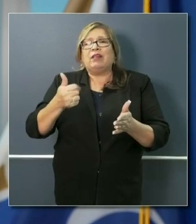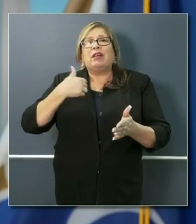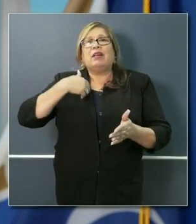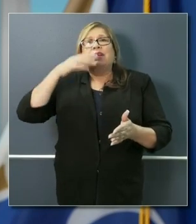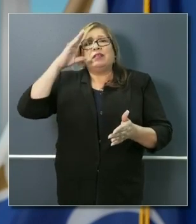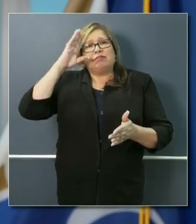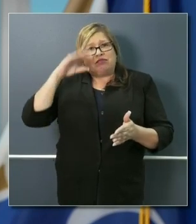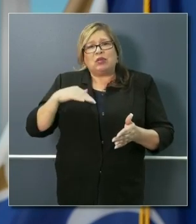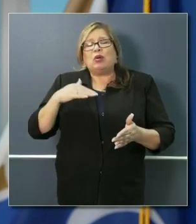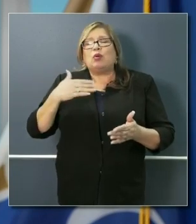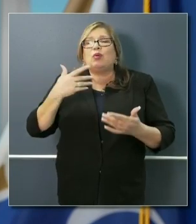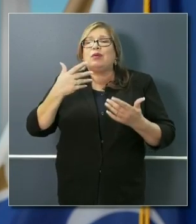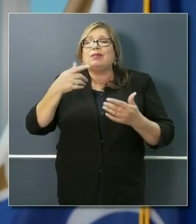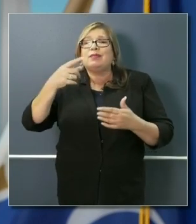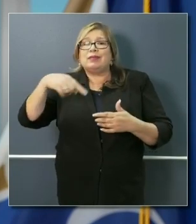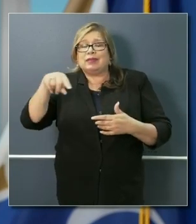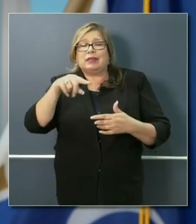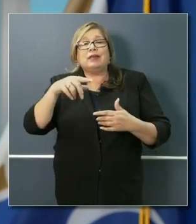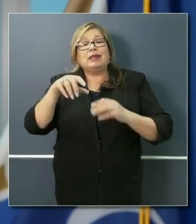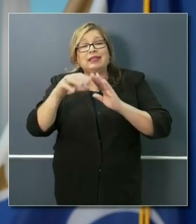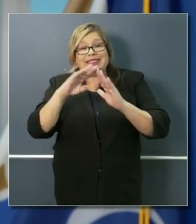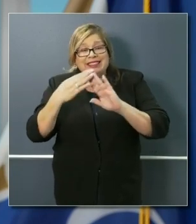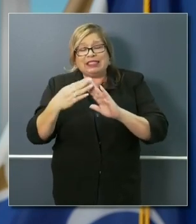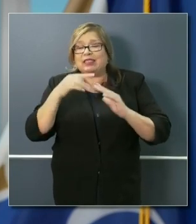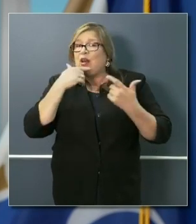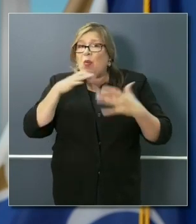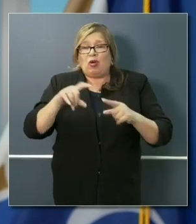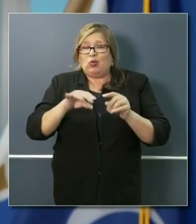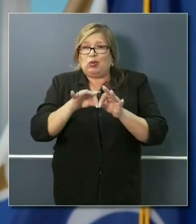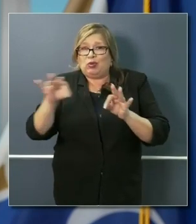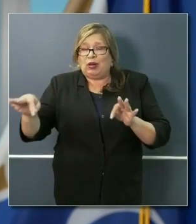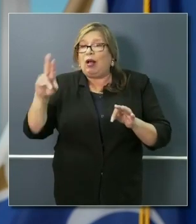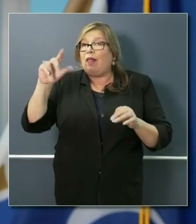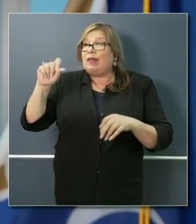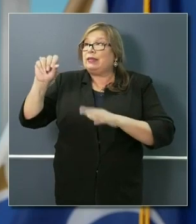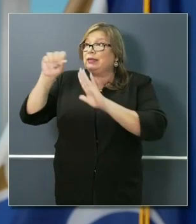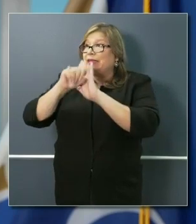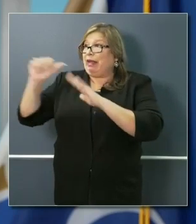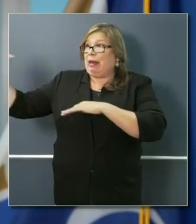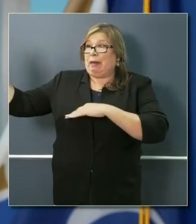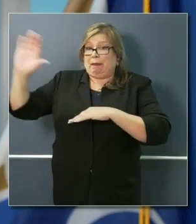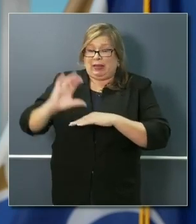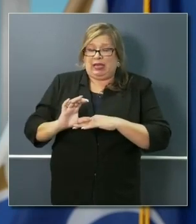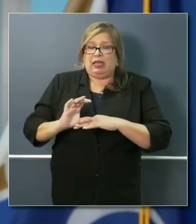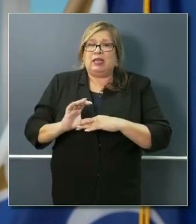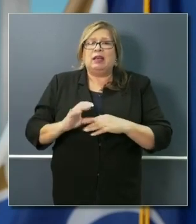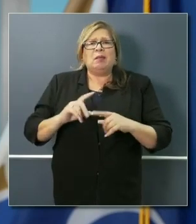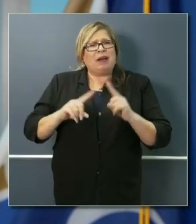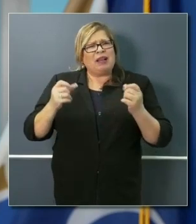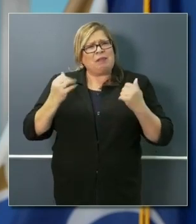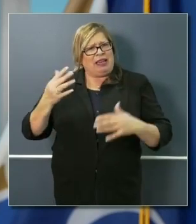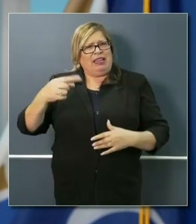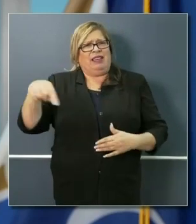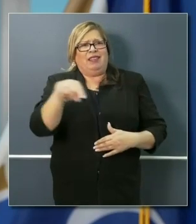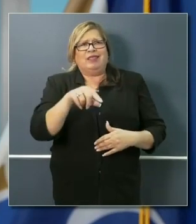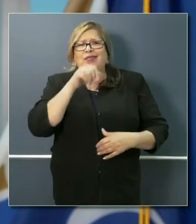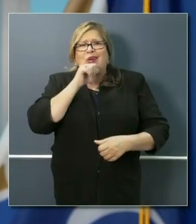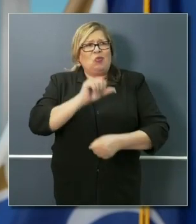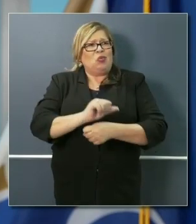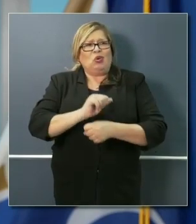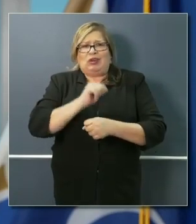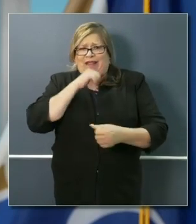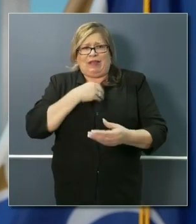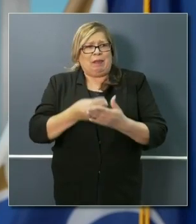can't afford to make that payment right now? Well, we're working to try to look. The assessors and the counties make that determination. This is not the state's money,